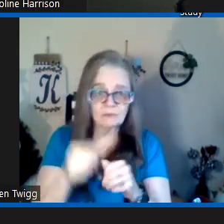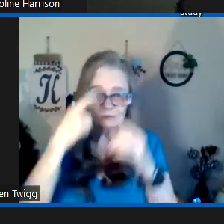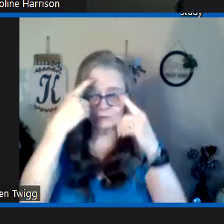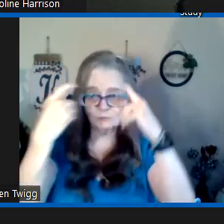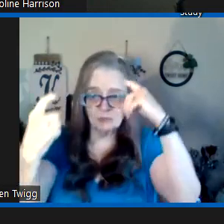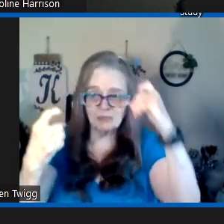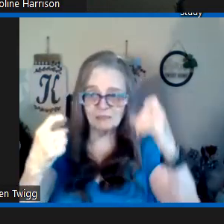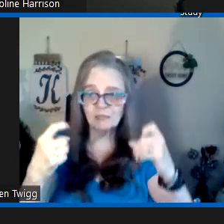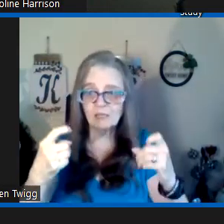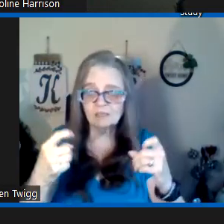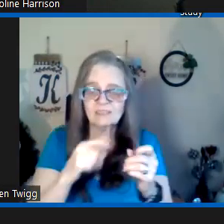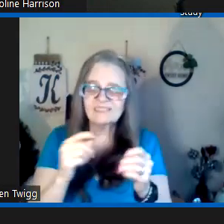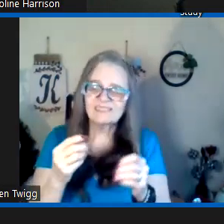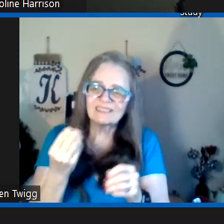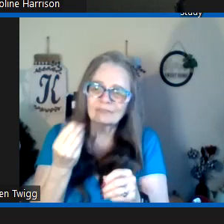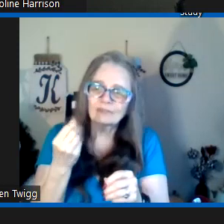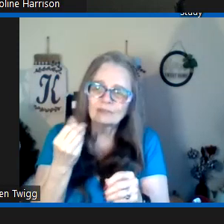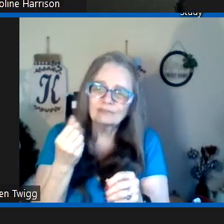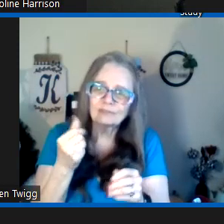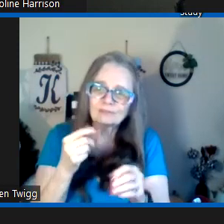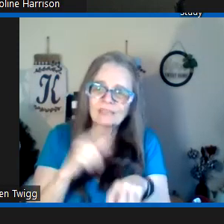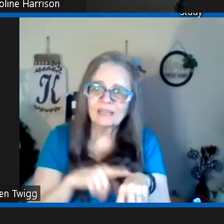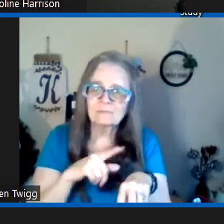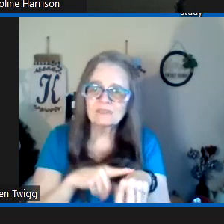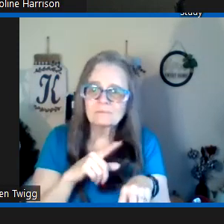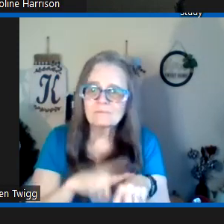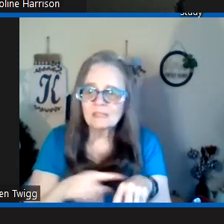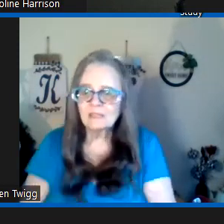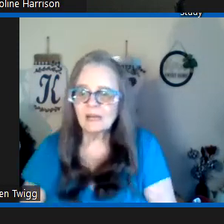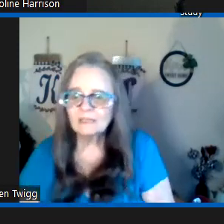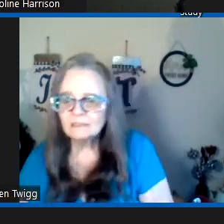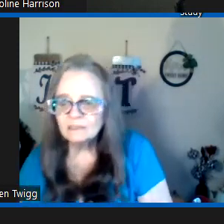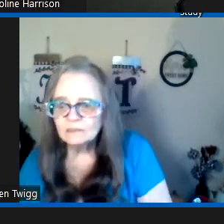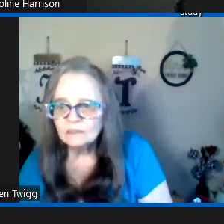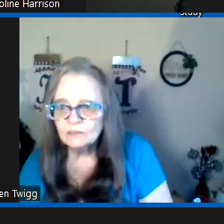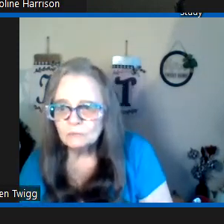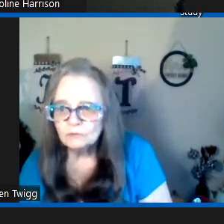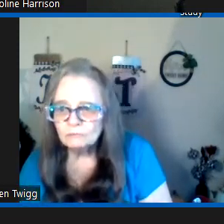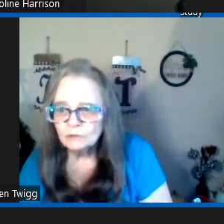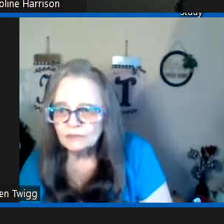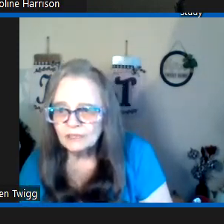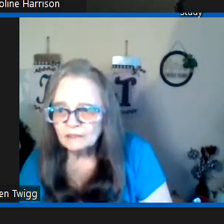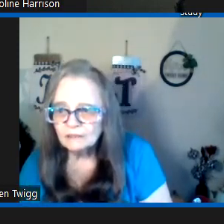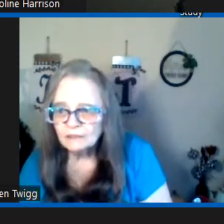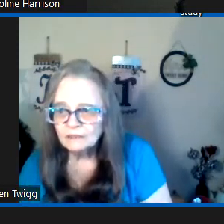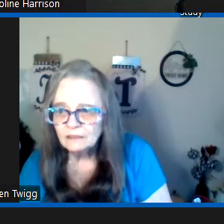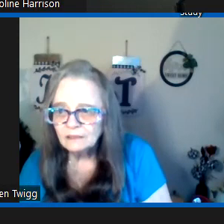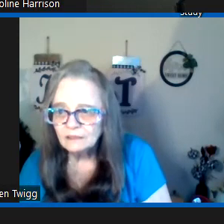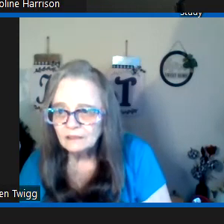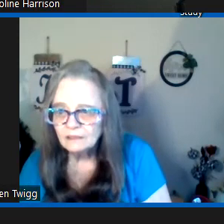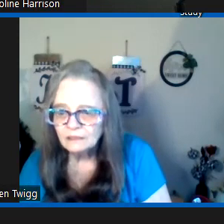remember dreaming just just a few few times uh can can you mute there